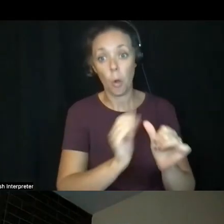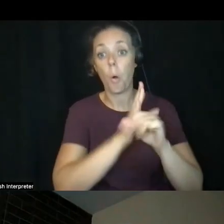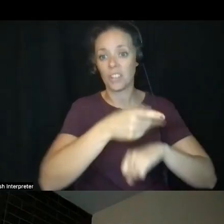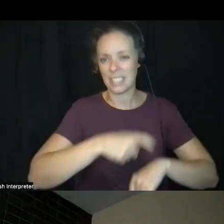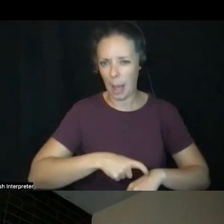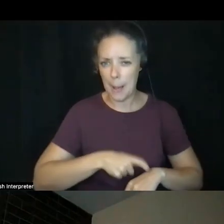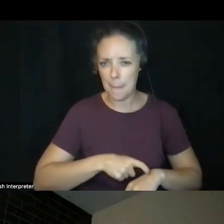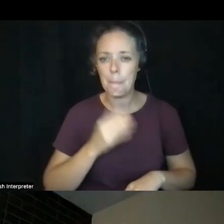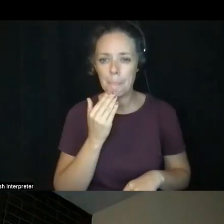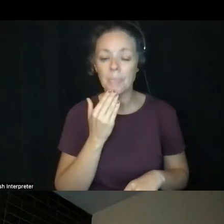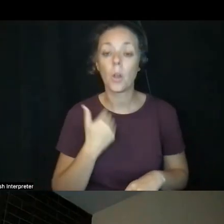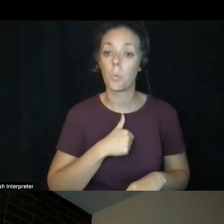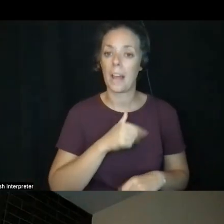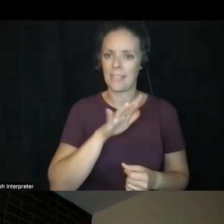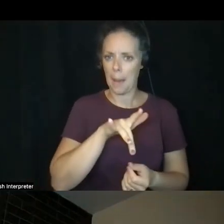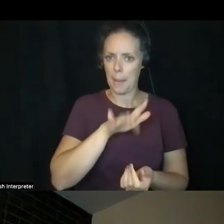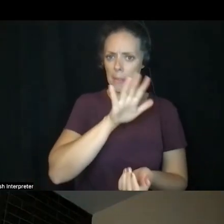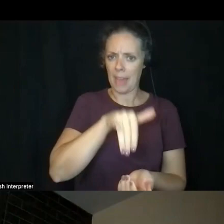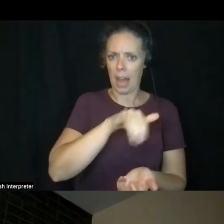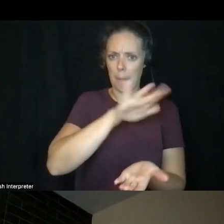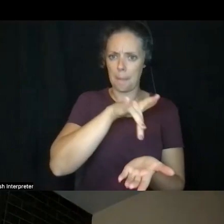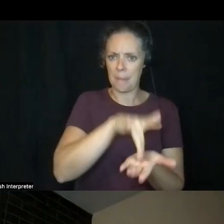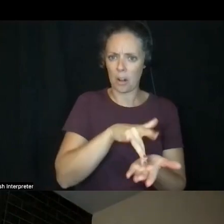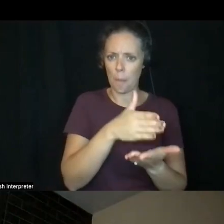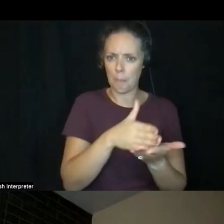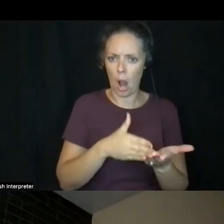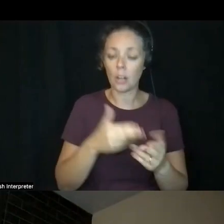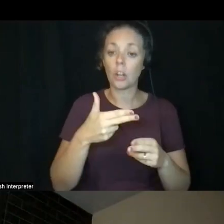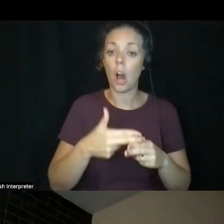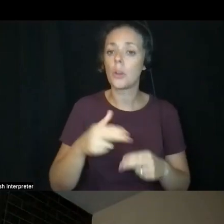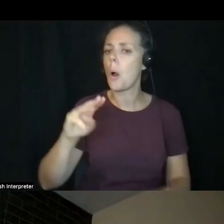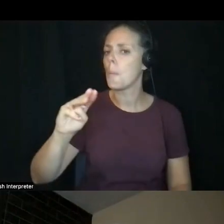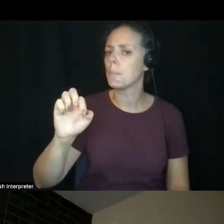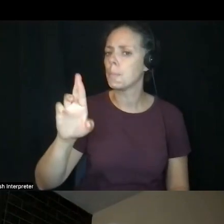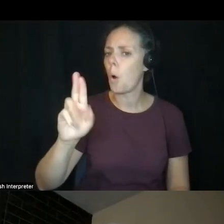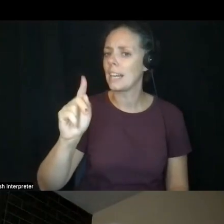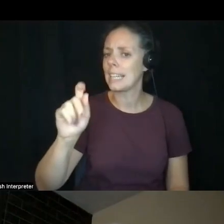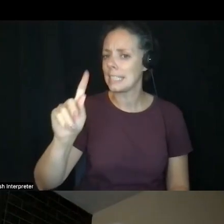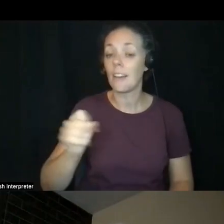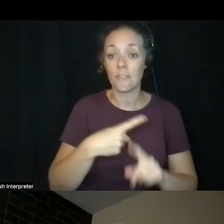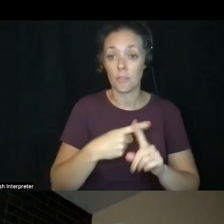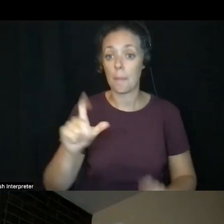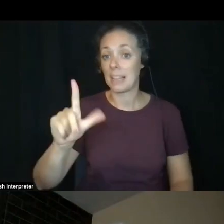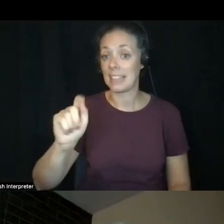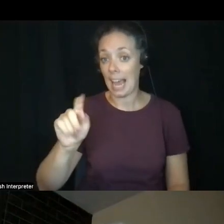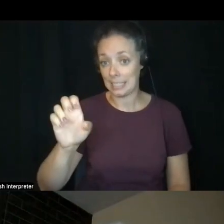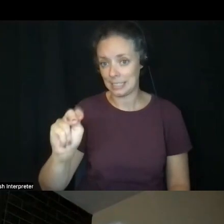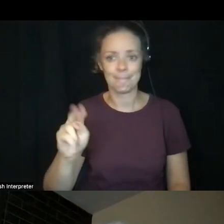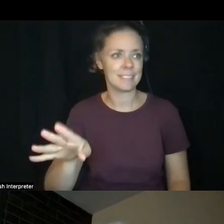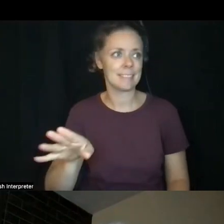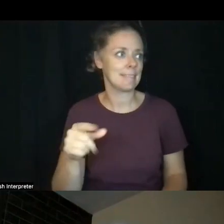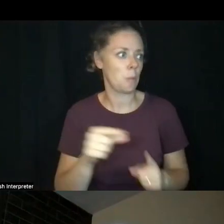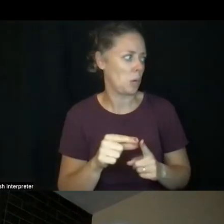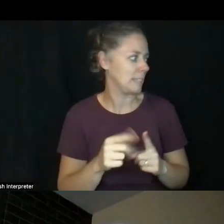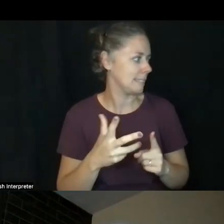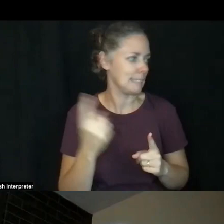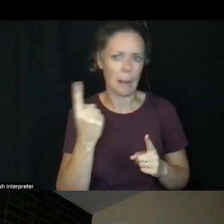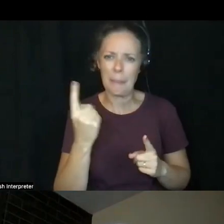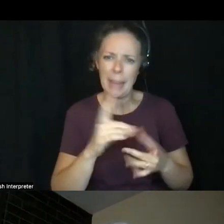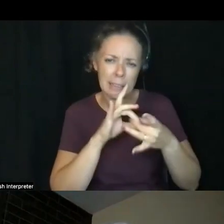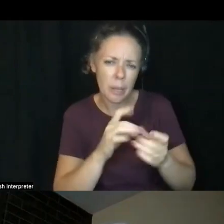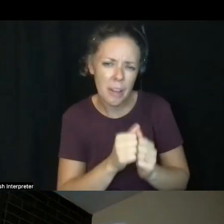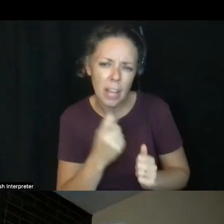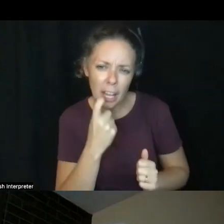And we call that piece in the middle a mordant. It actually comes from the Latin. It has something to do with the tooth of something.